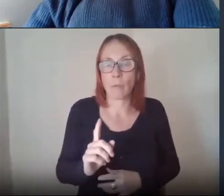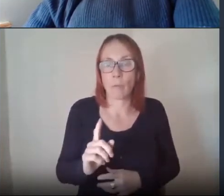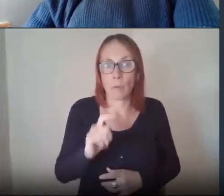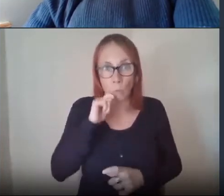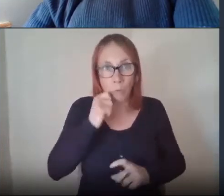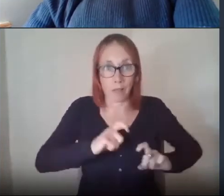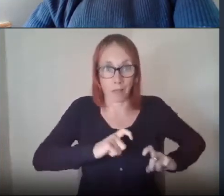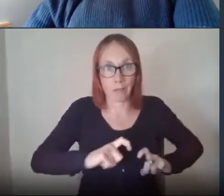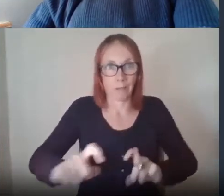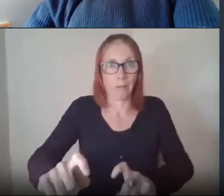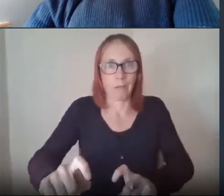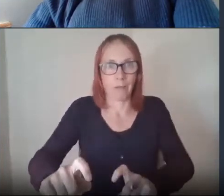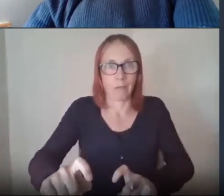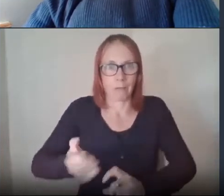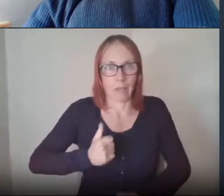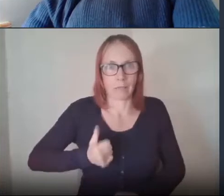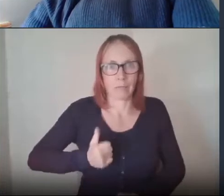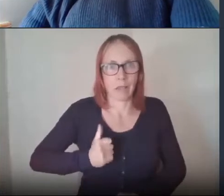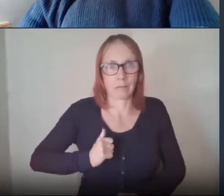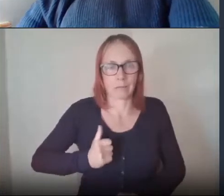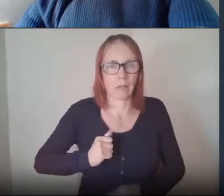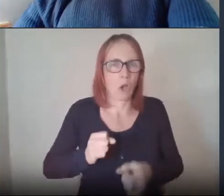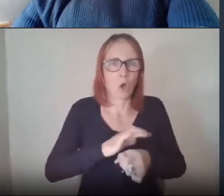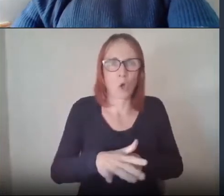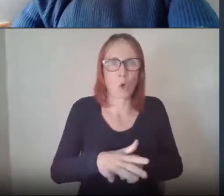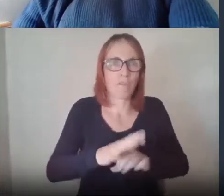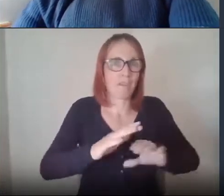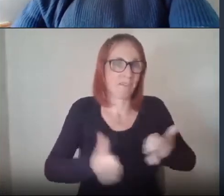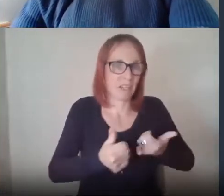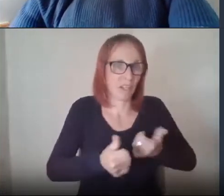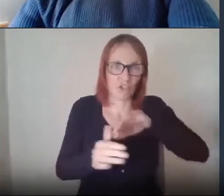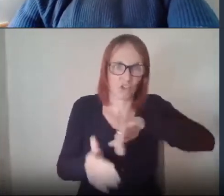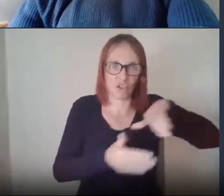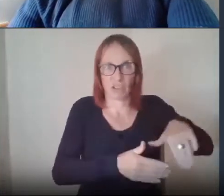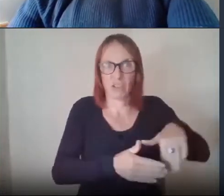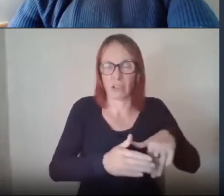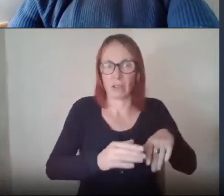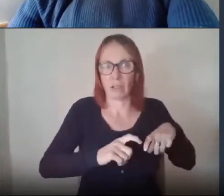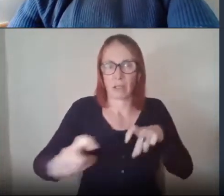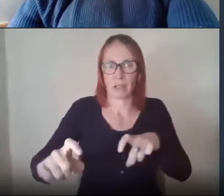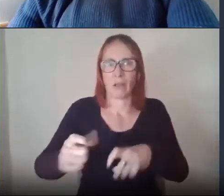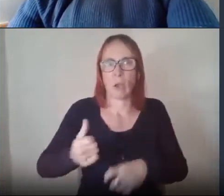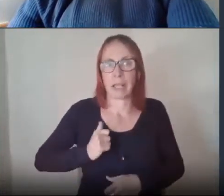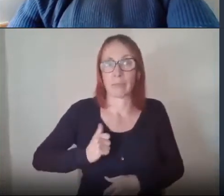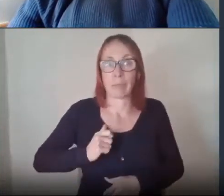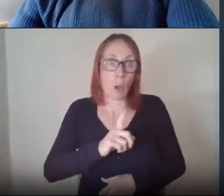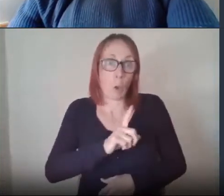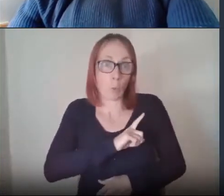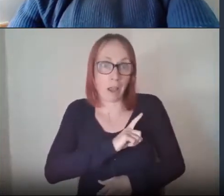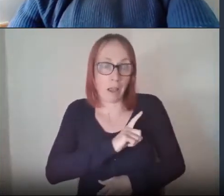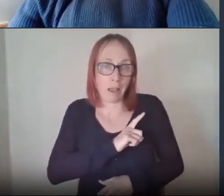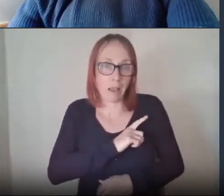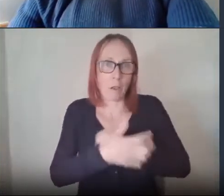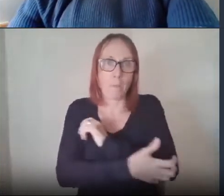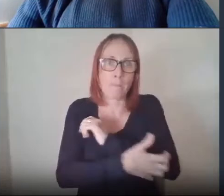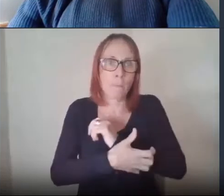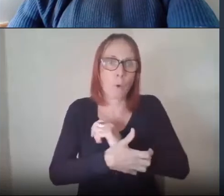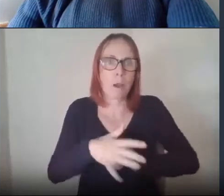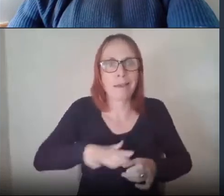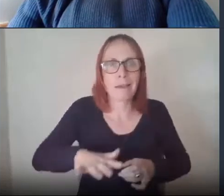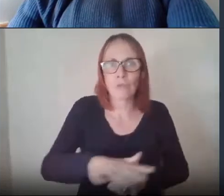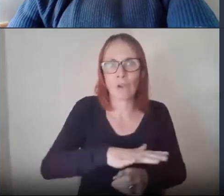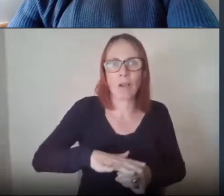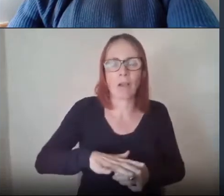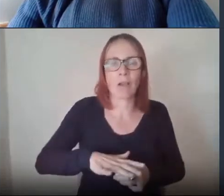even after coven 19 as i think in most impoverished communities yes it's it's good that people have